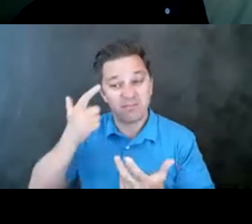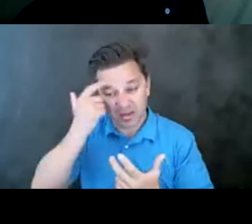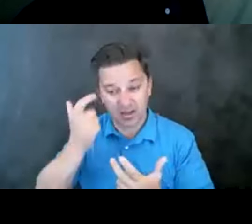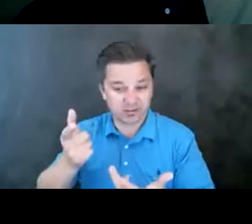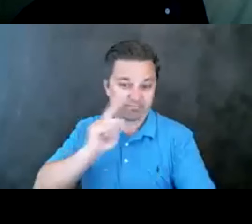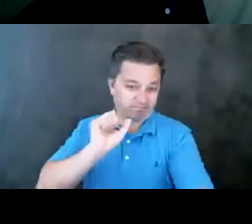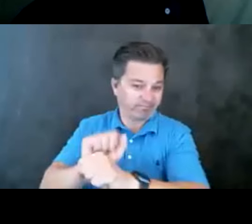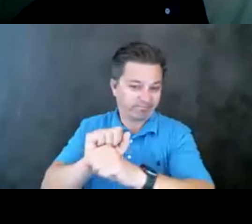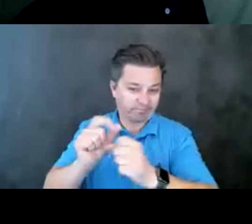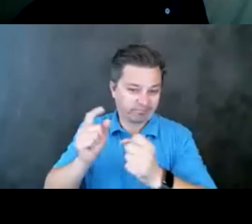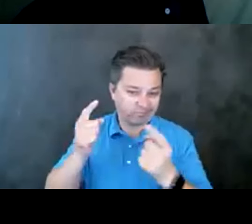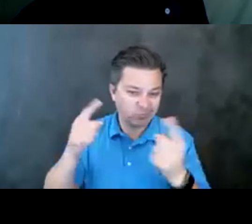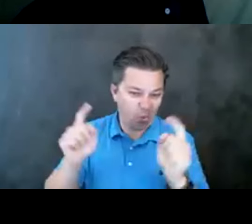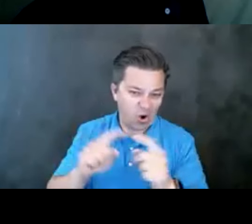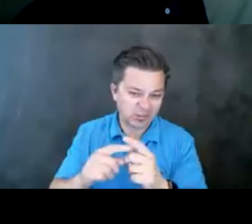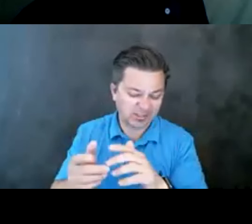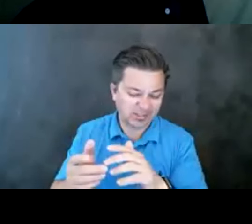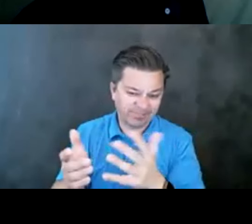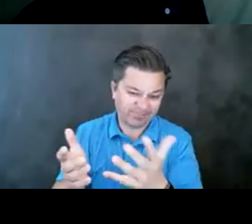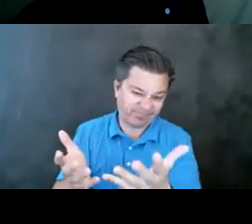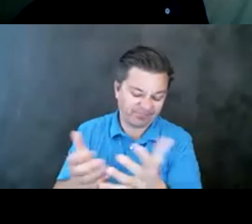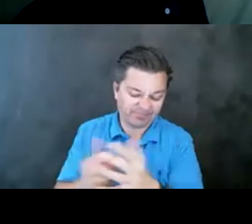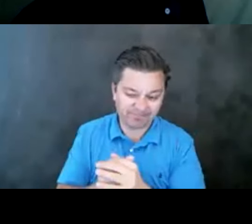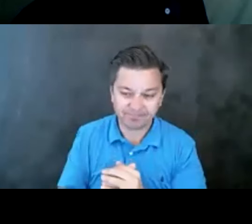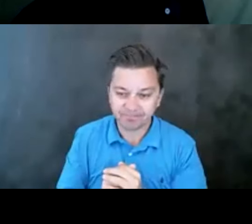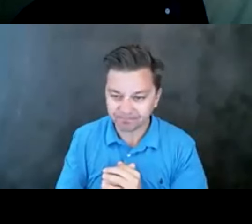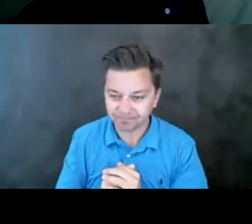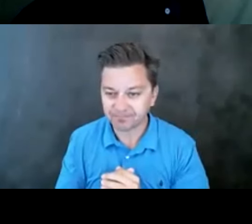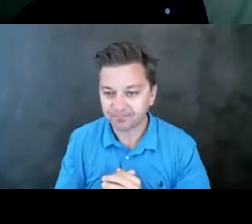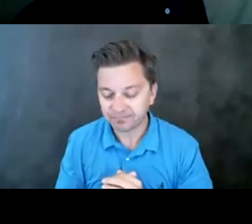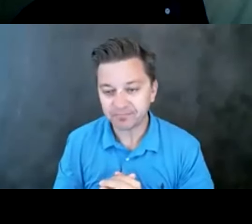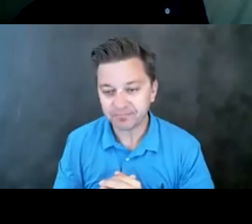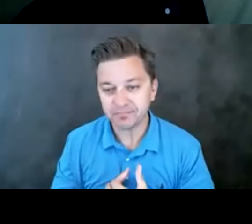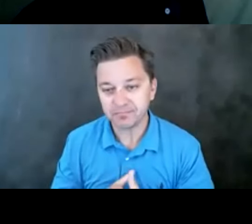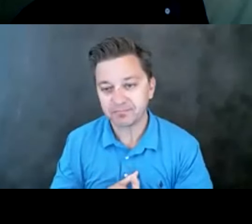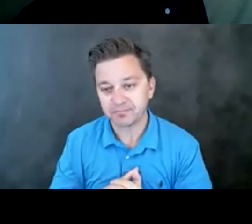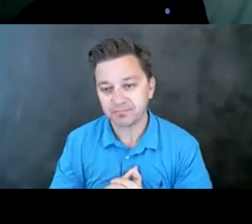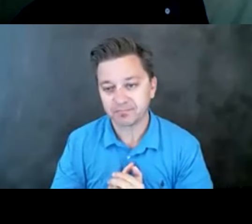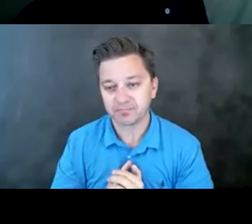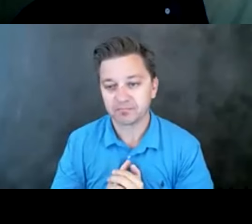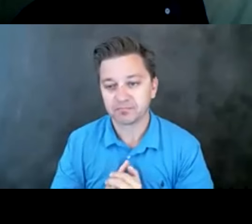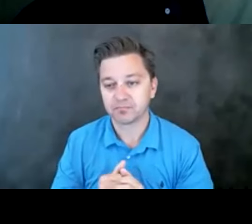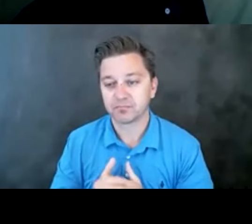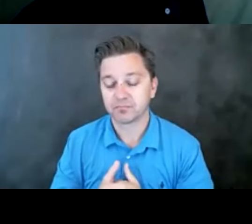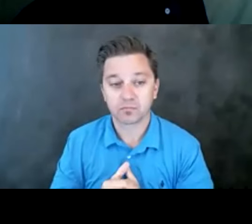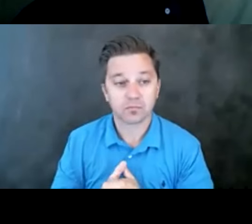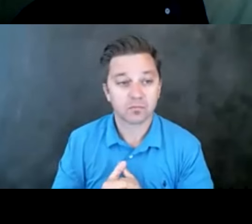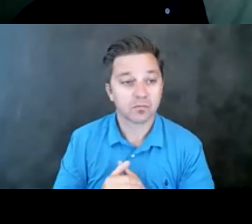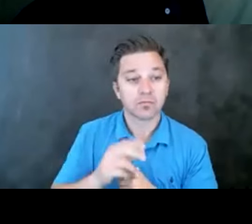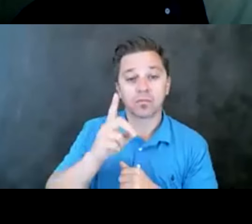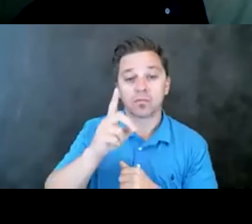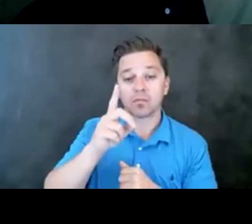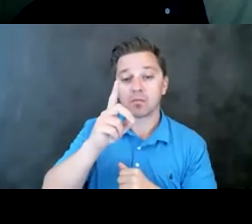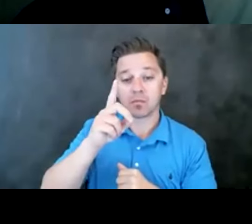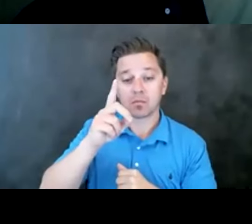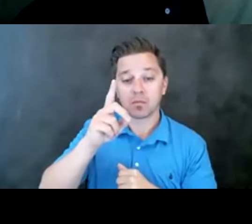so much of our efforts around means safety has focused on that firearm prevention. And there are a couple of questions. Do you want to take them now or